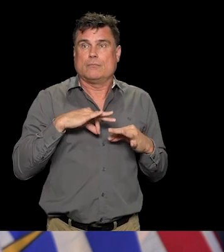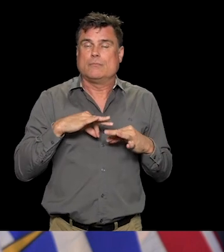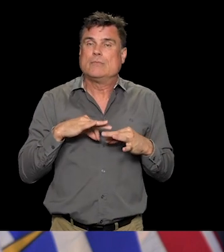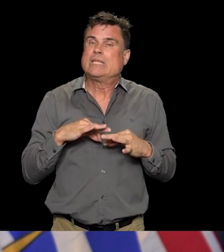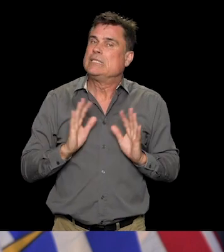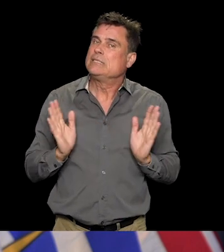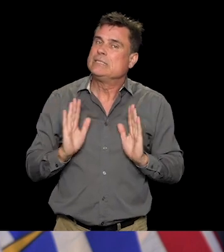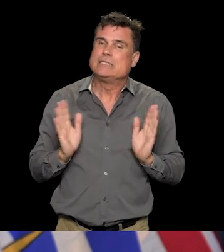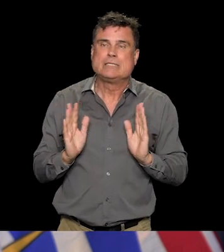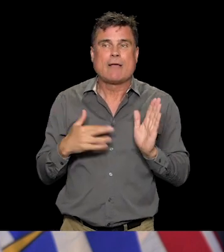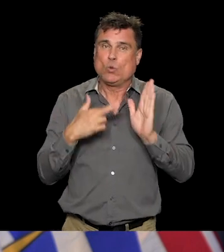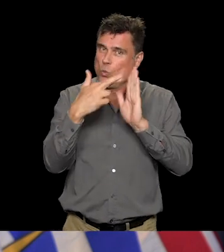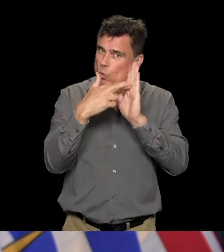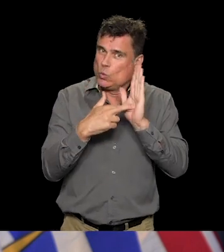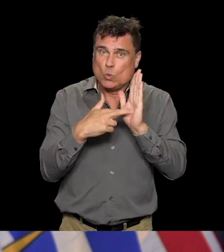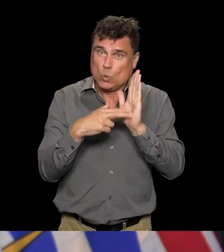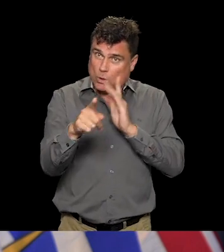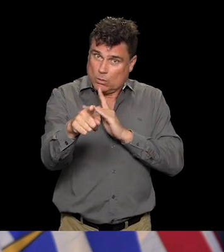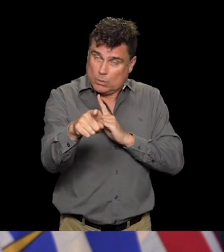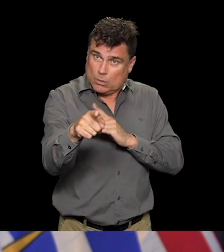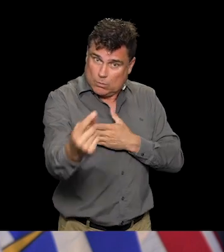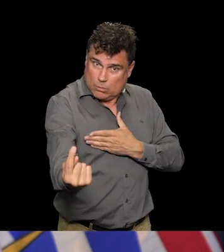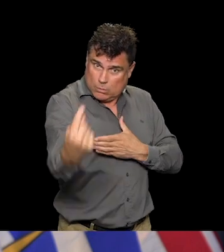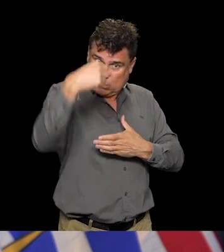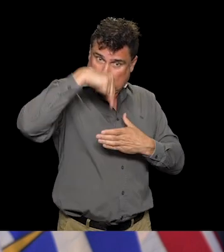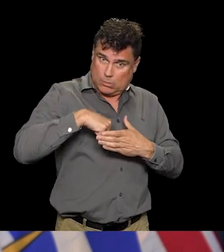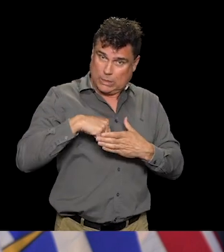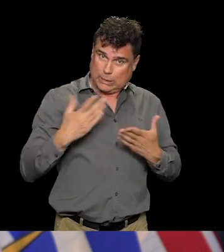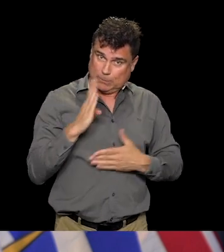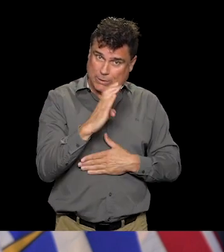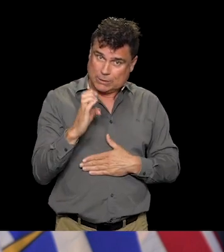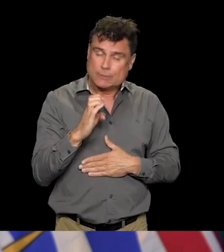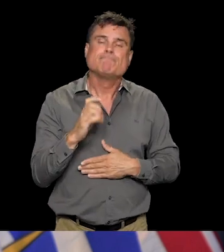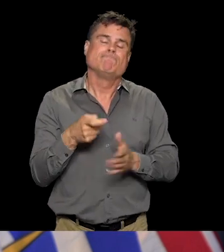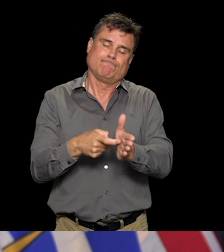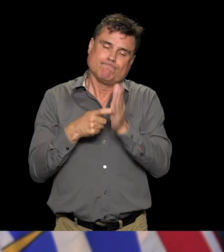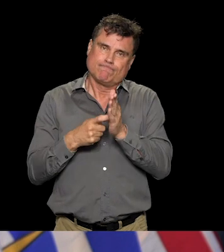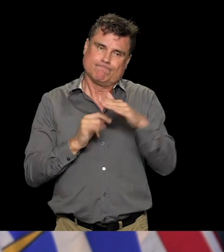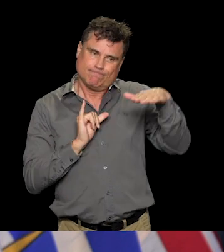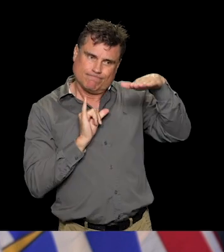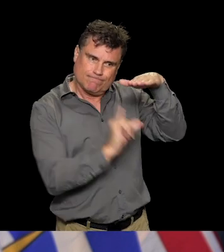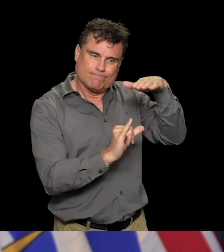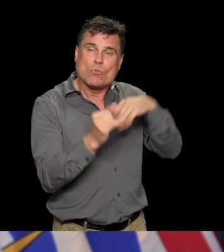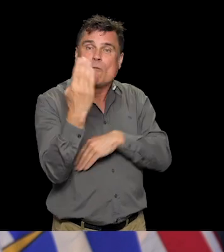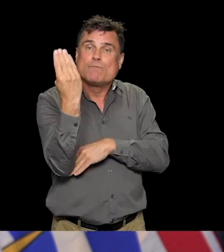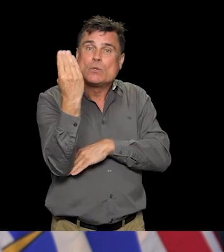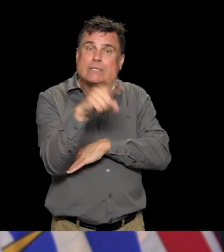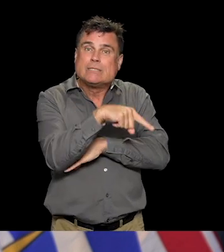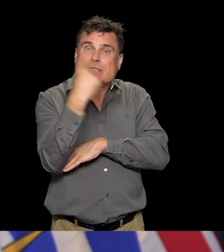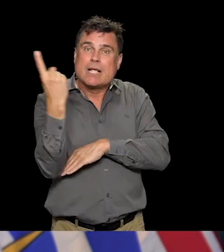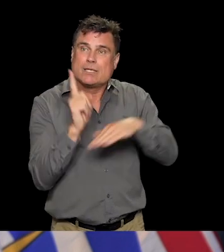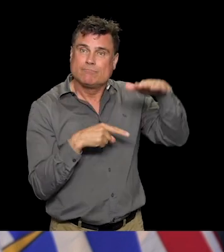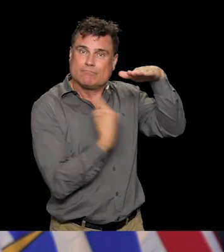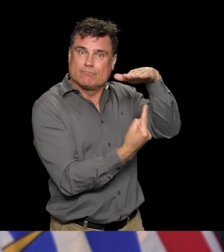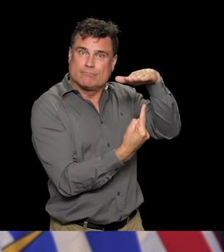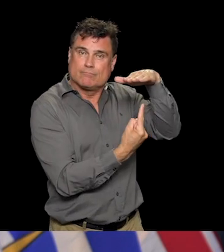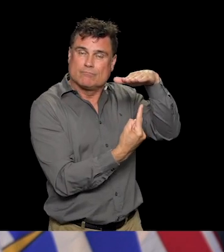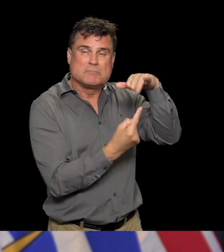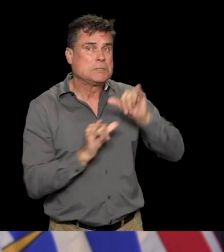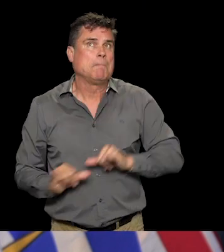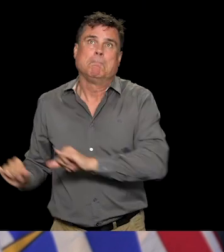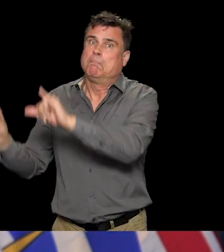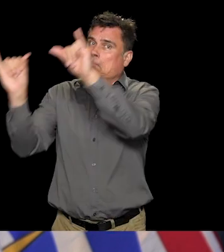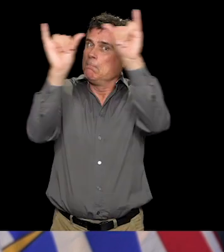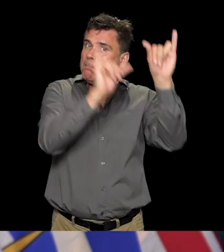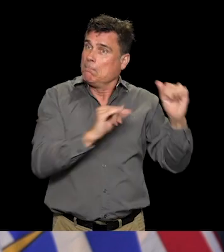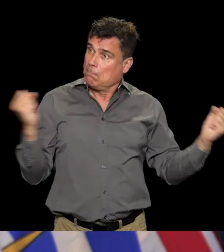need to self-isolate for 14 days after coming. So all of those provisions need to be taken into account as well. Next